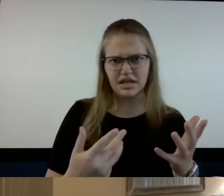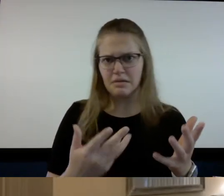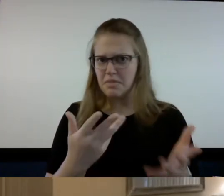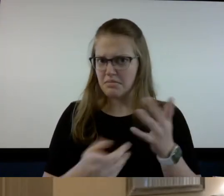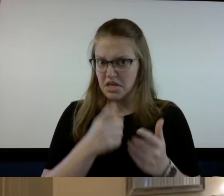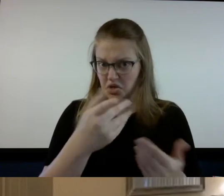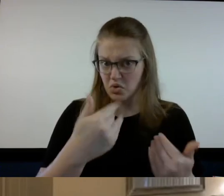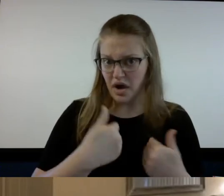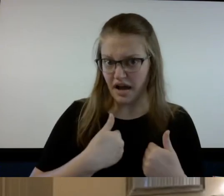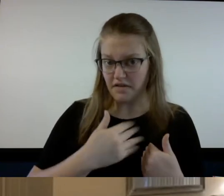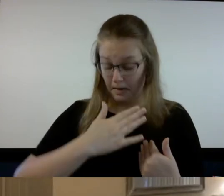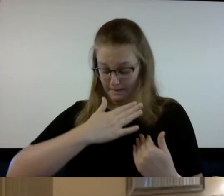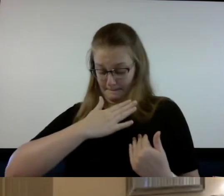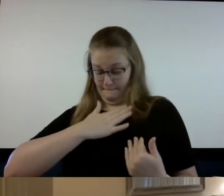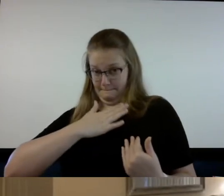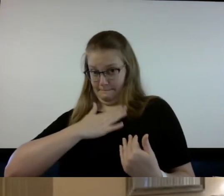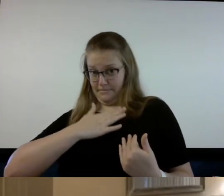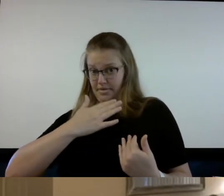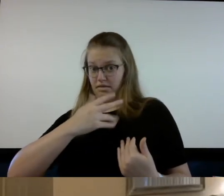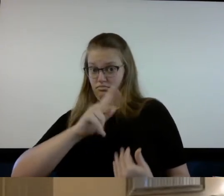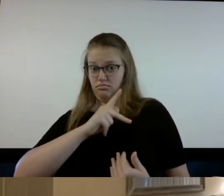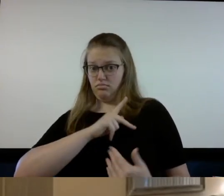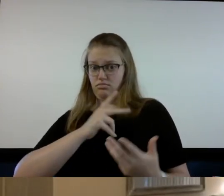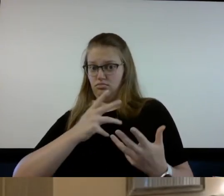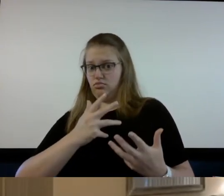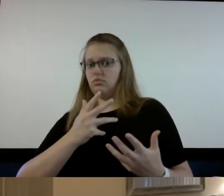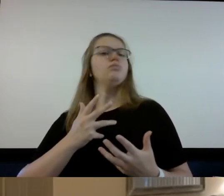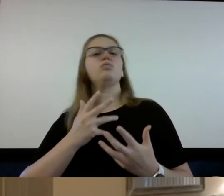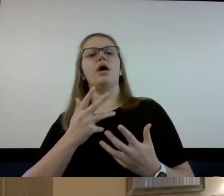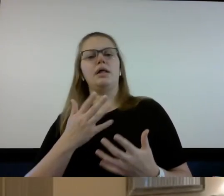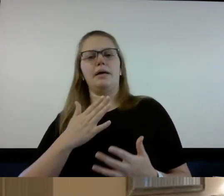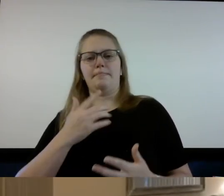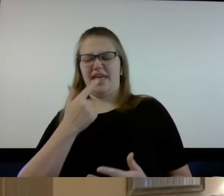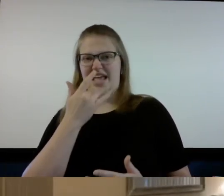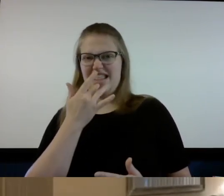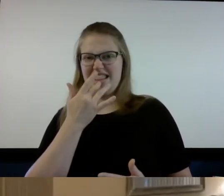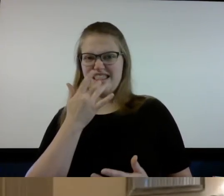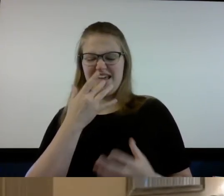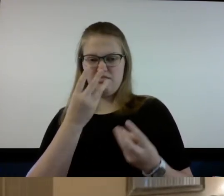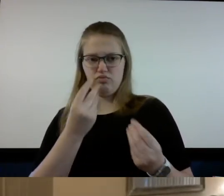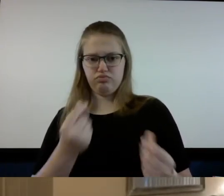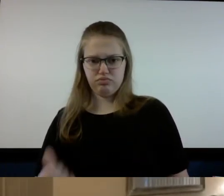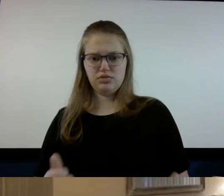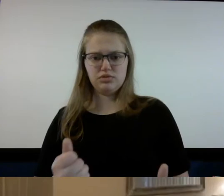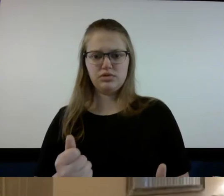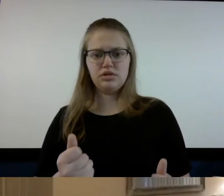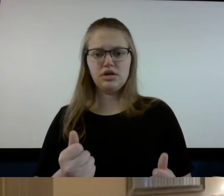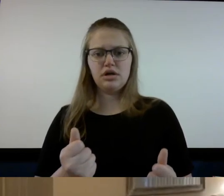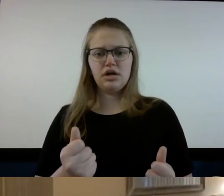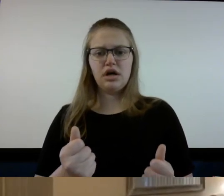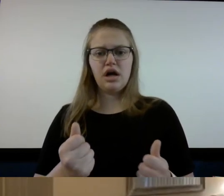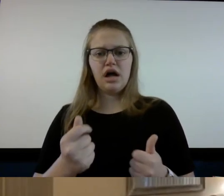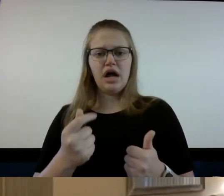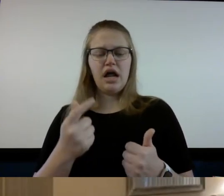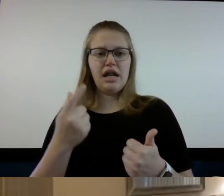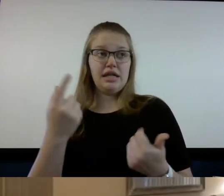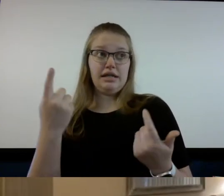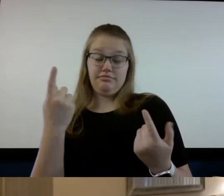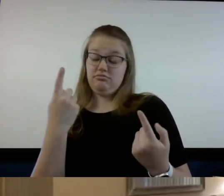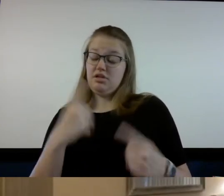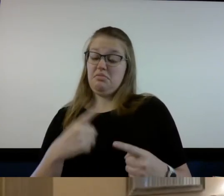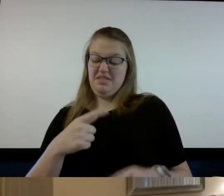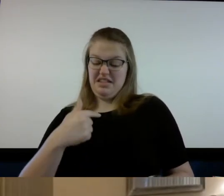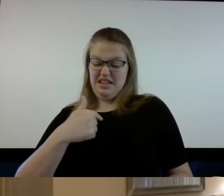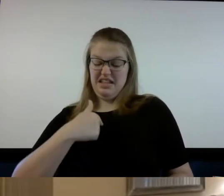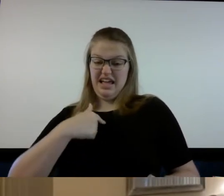my personal symptoms were I had no taste and I'm going tell you something if I can't taste something